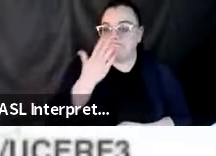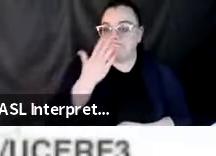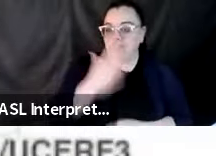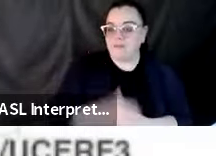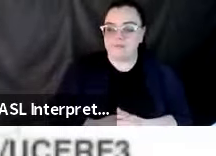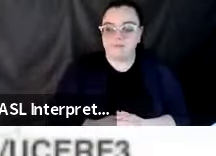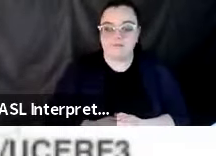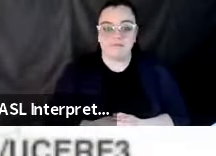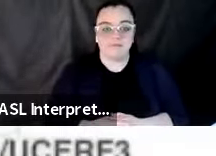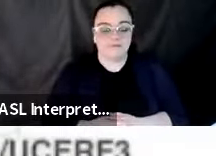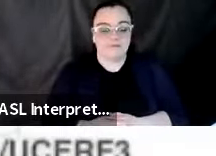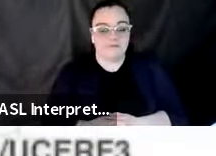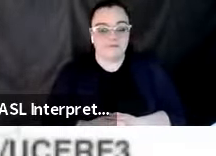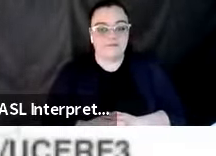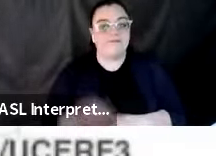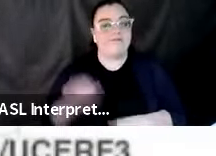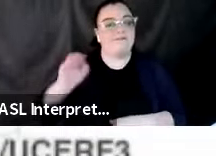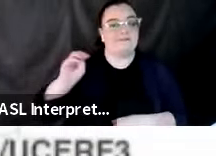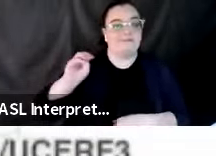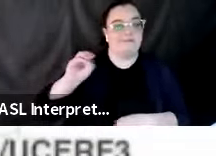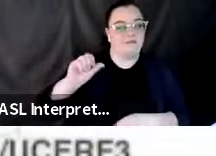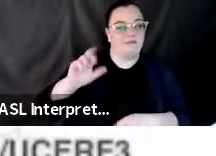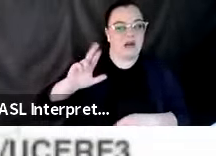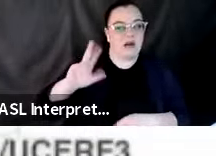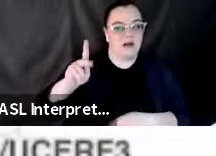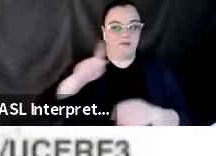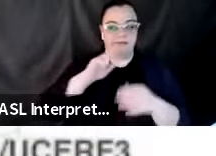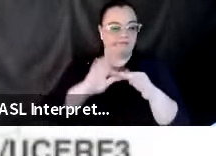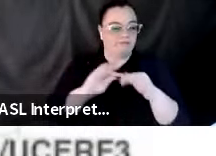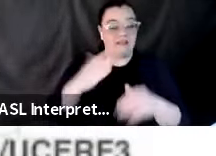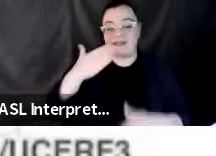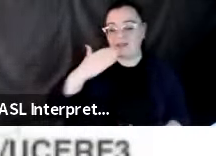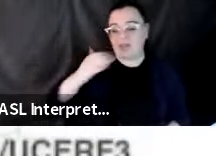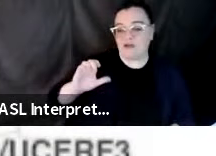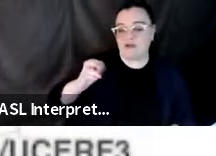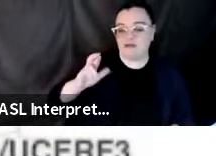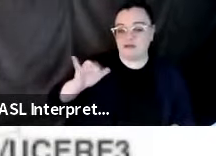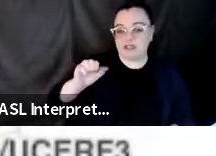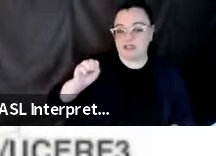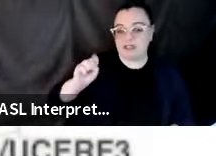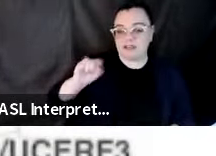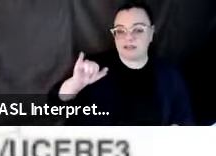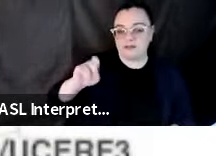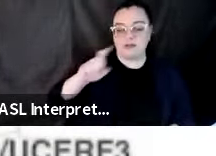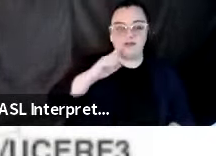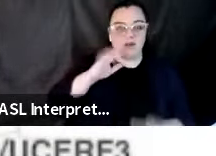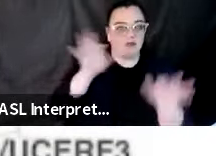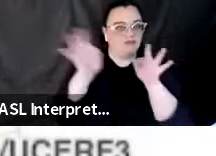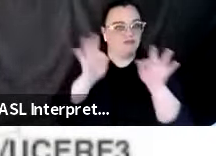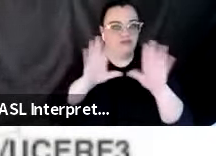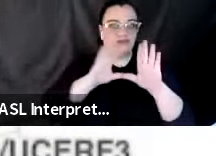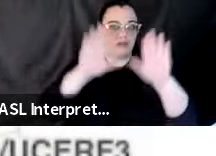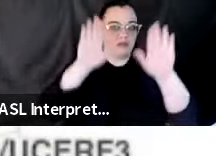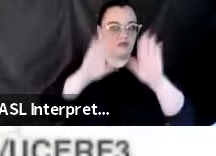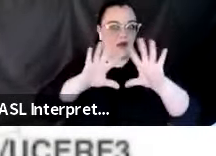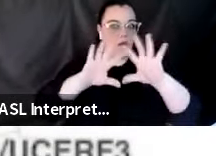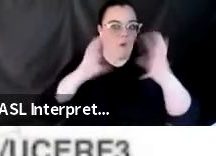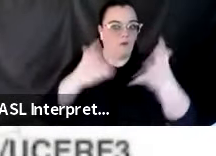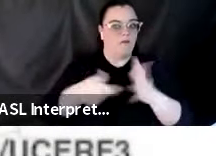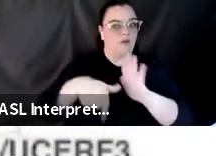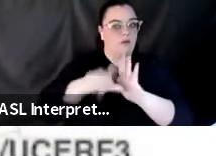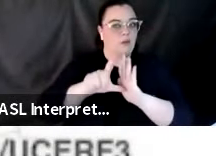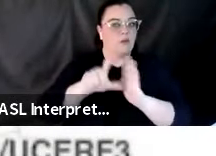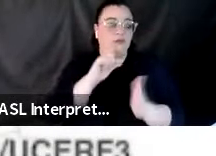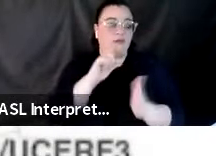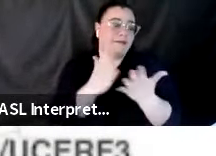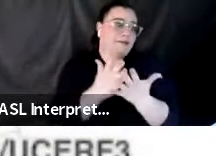Christine, thank you very much for that fantastic overview of so much research happening that, you know, is really to help make a difference